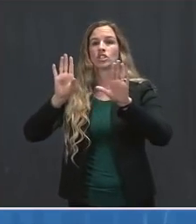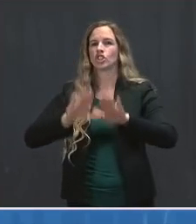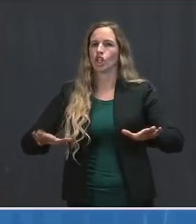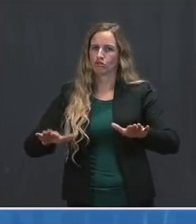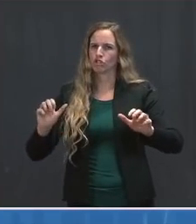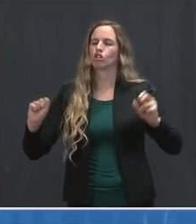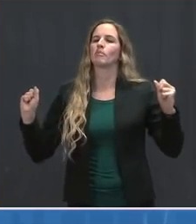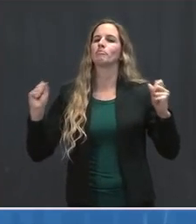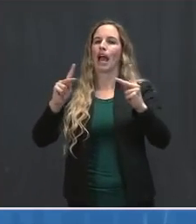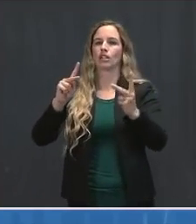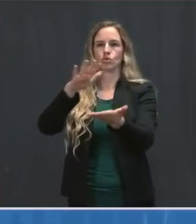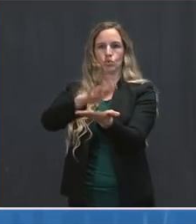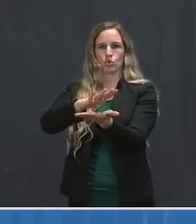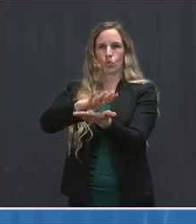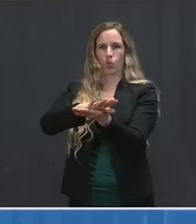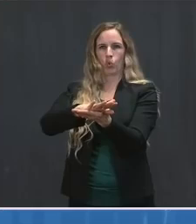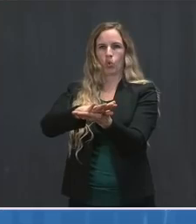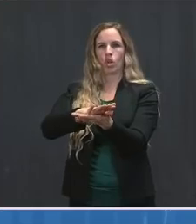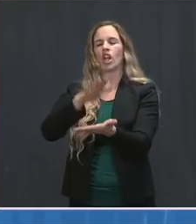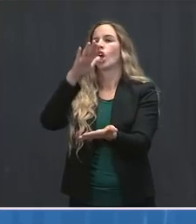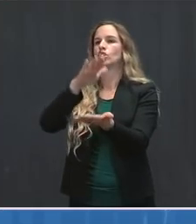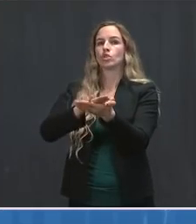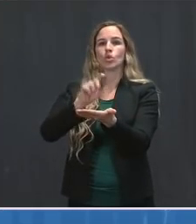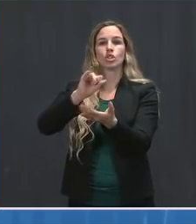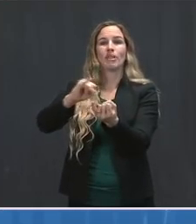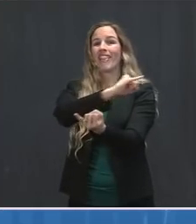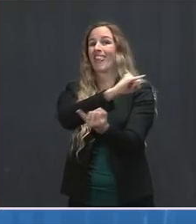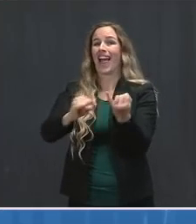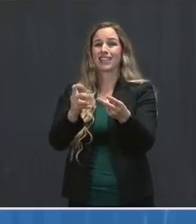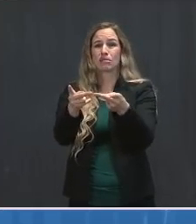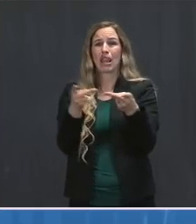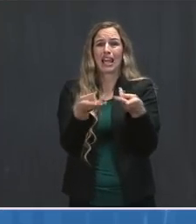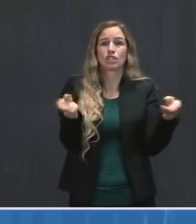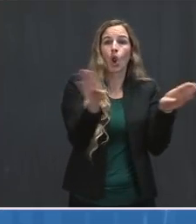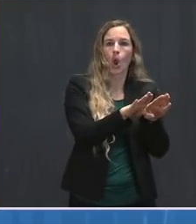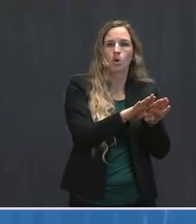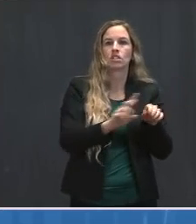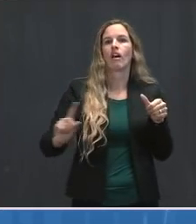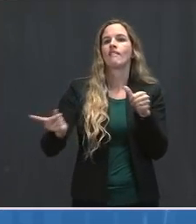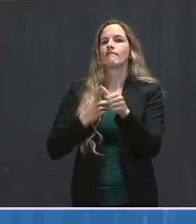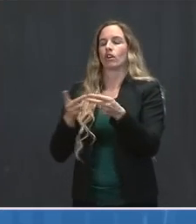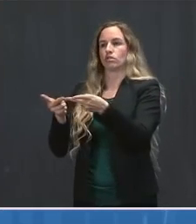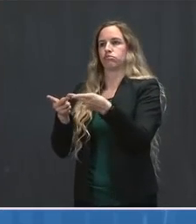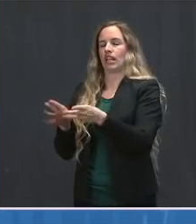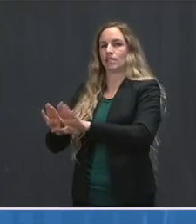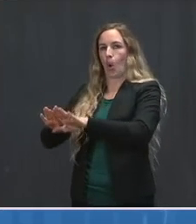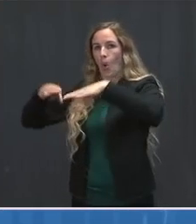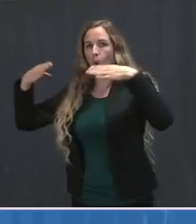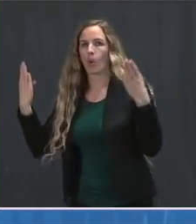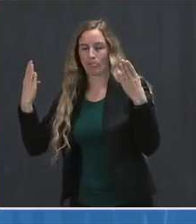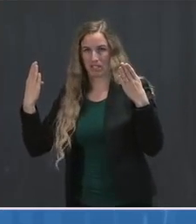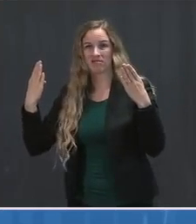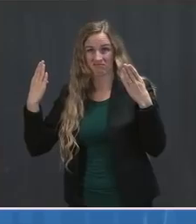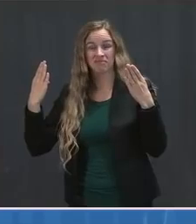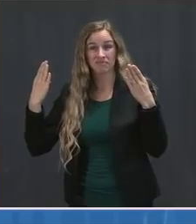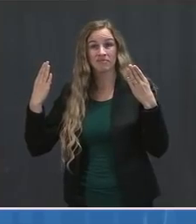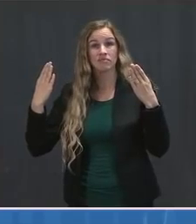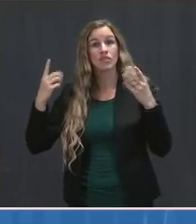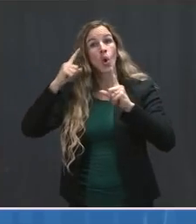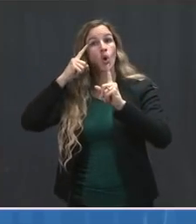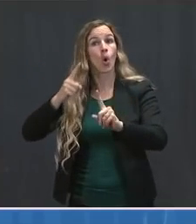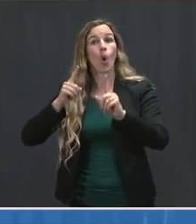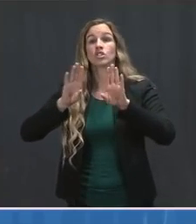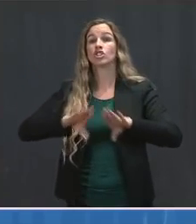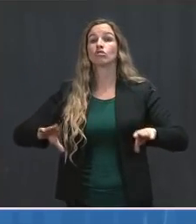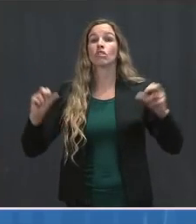Schools should be the last places closed and the first places opened. Our goal is to make sure in getting children back to school that we do so